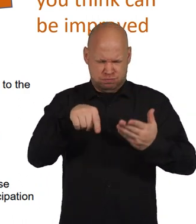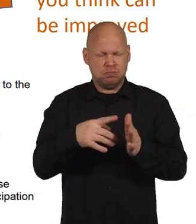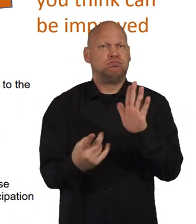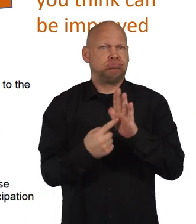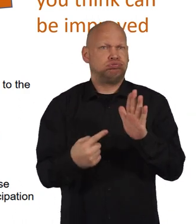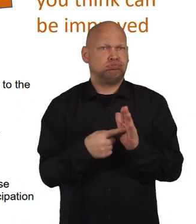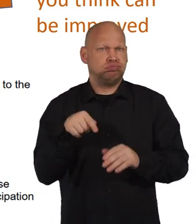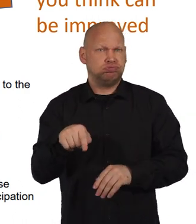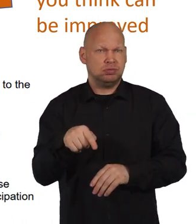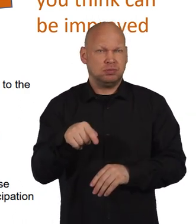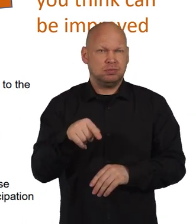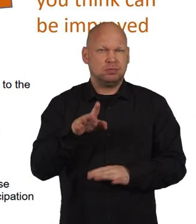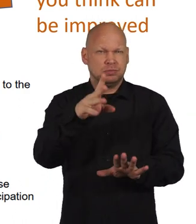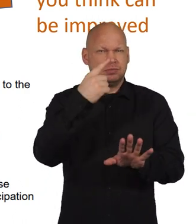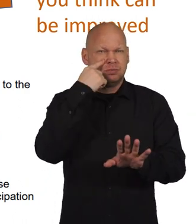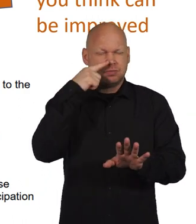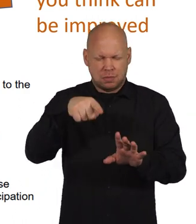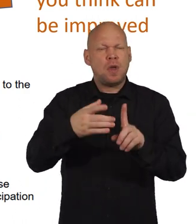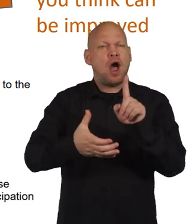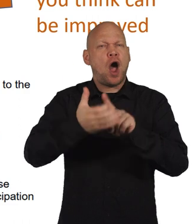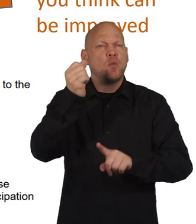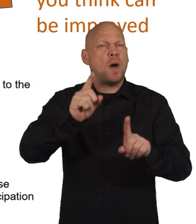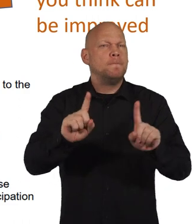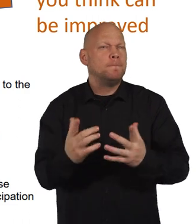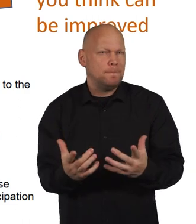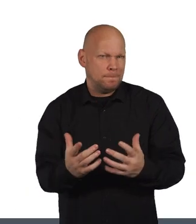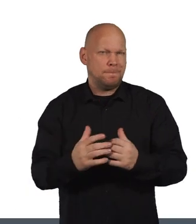important, let's look at what an outcome is.